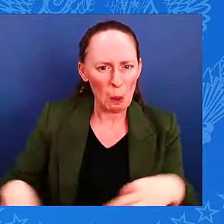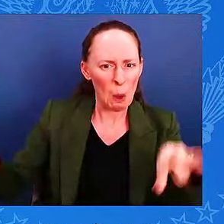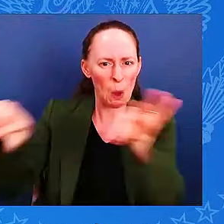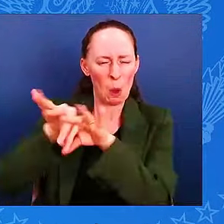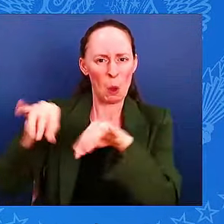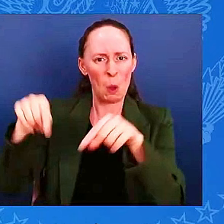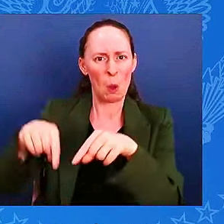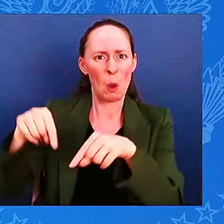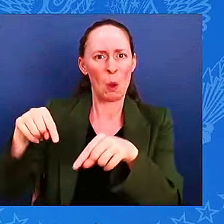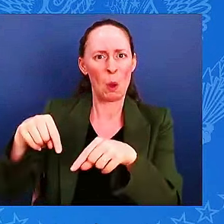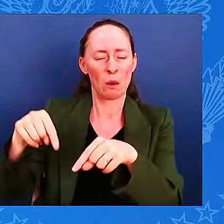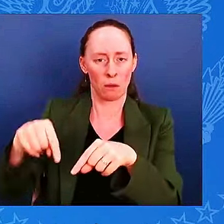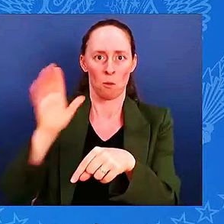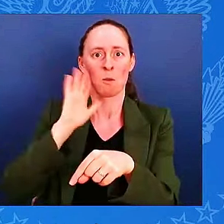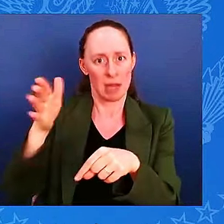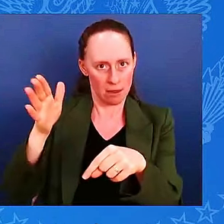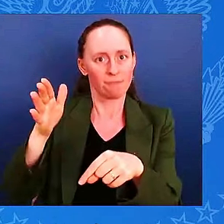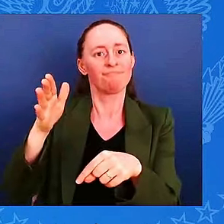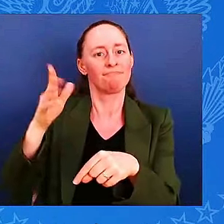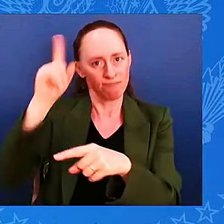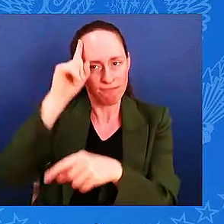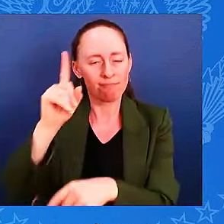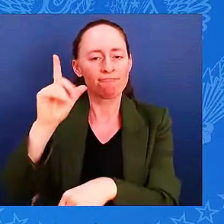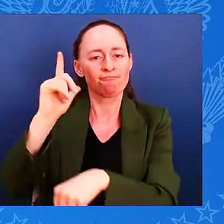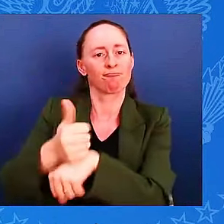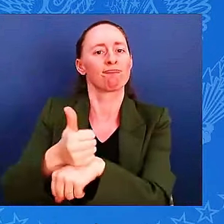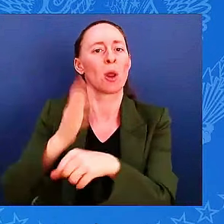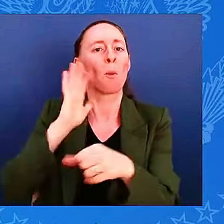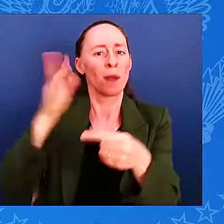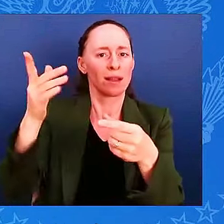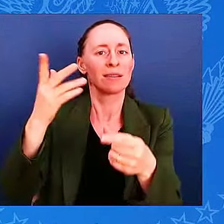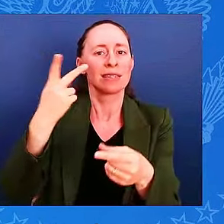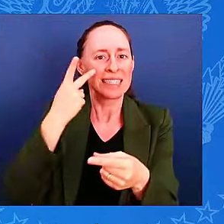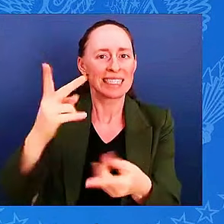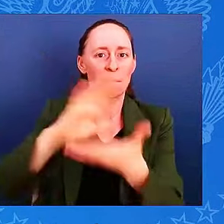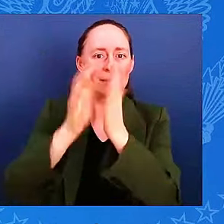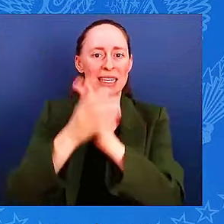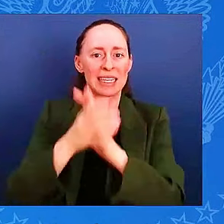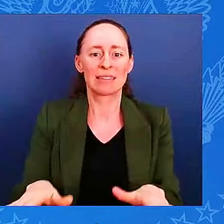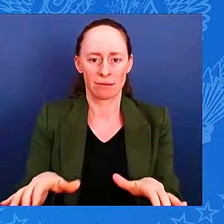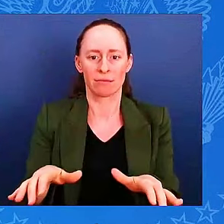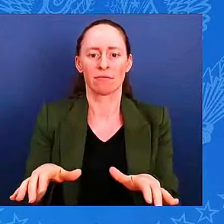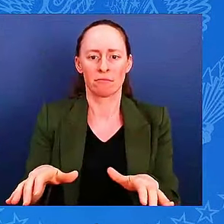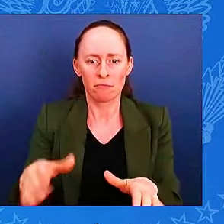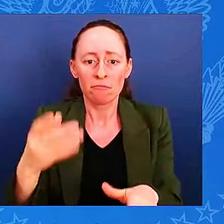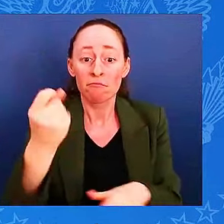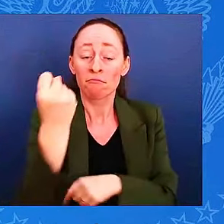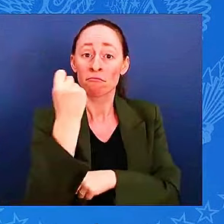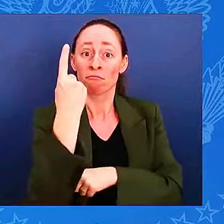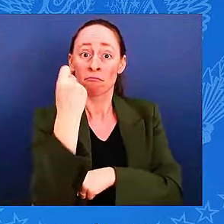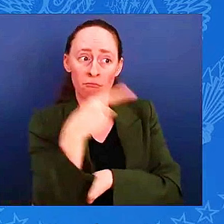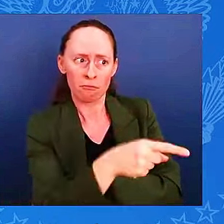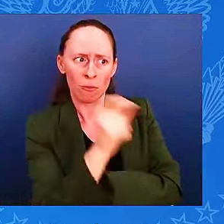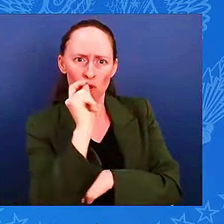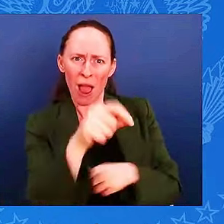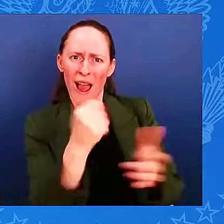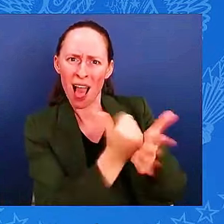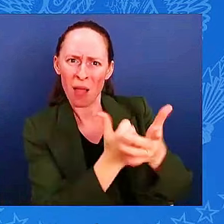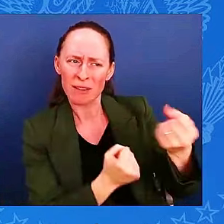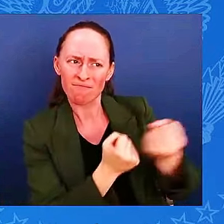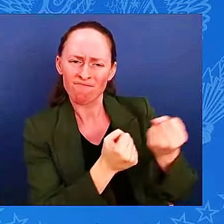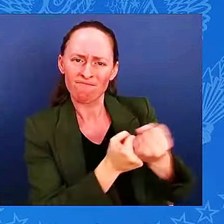Putting Ukraine in a strong position is also about the economy. The G7 partners in Puglia